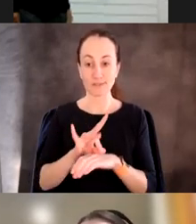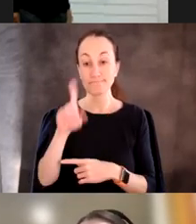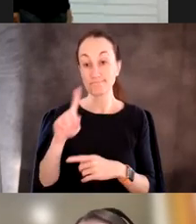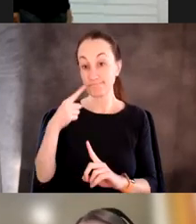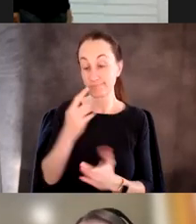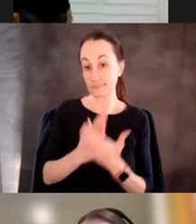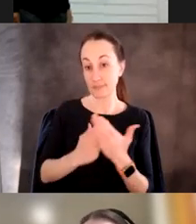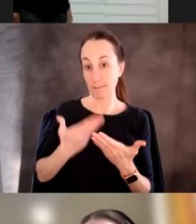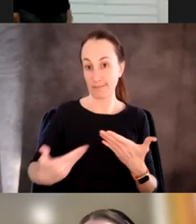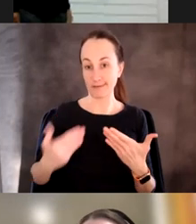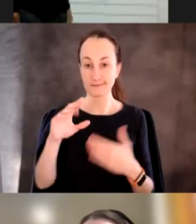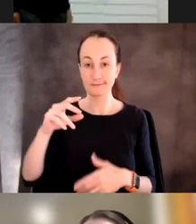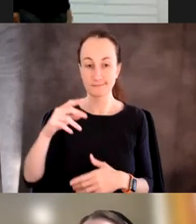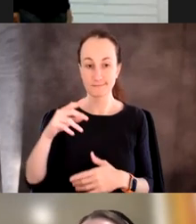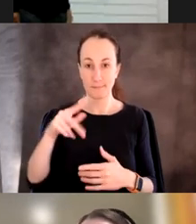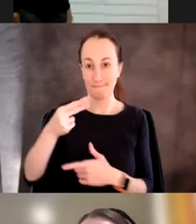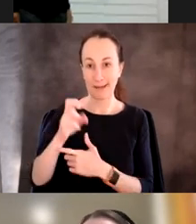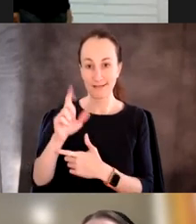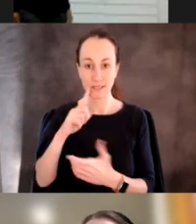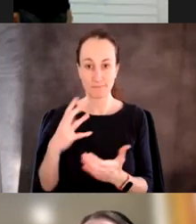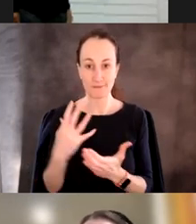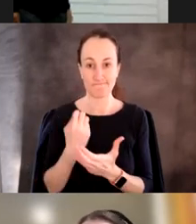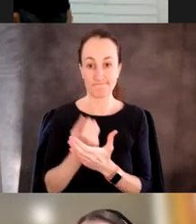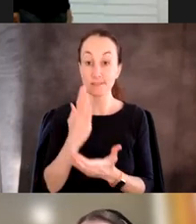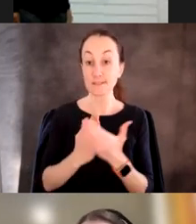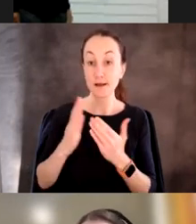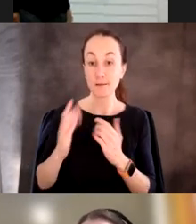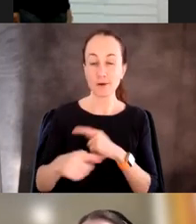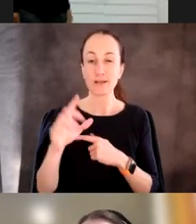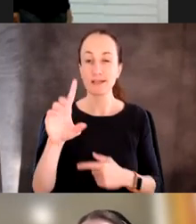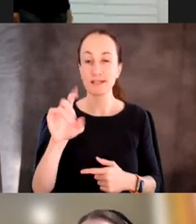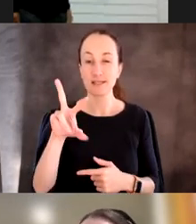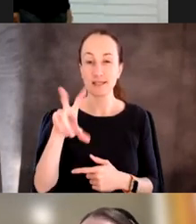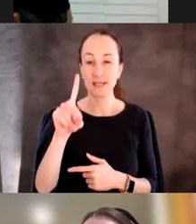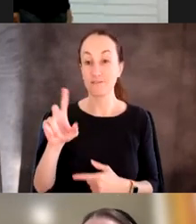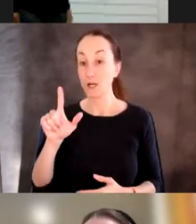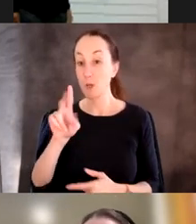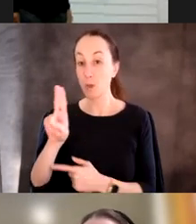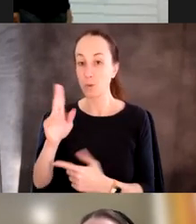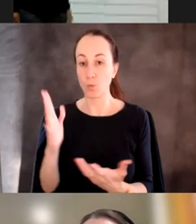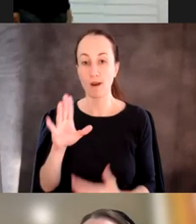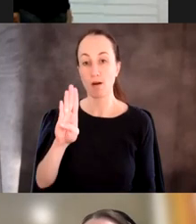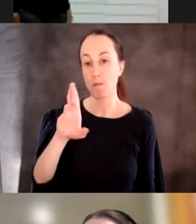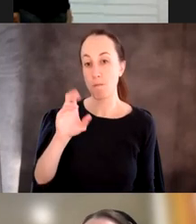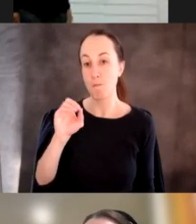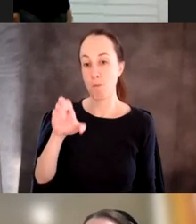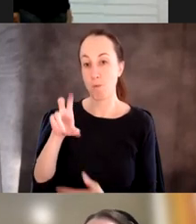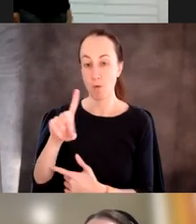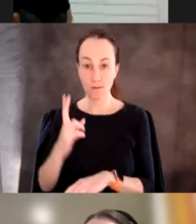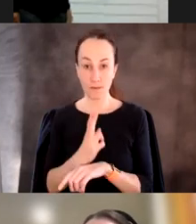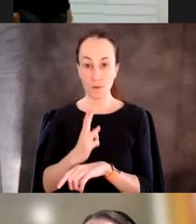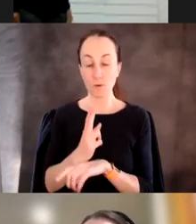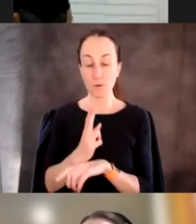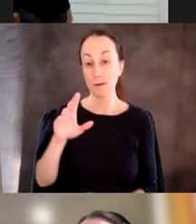people have used paste to evolve. Most of these are from David Liu's lab at the Broad. People have used paste to evolve